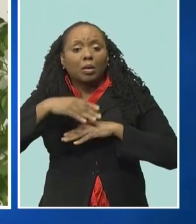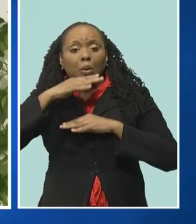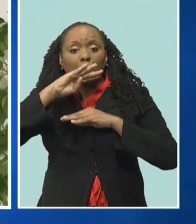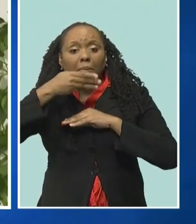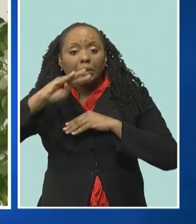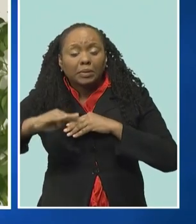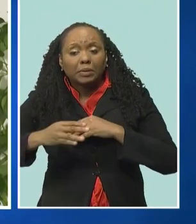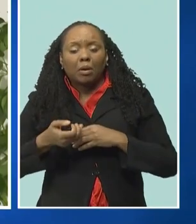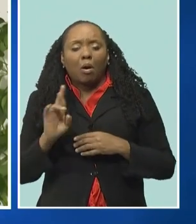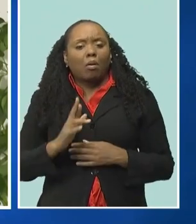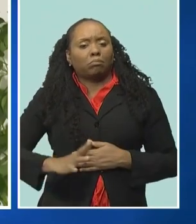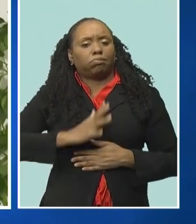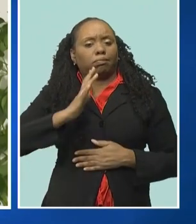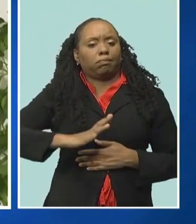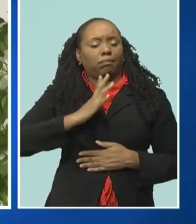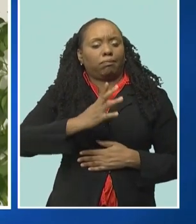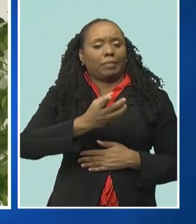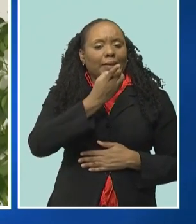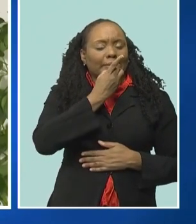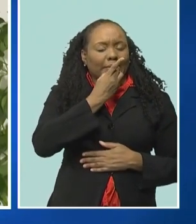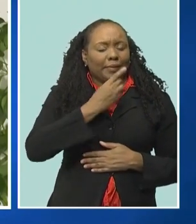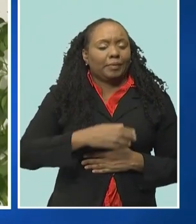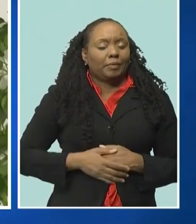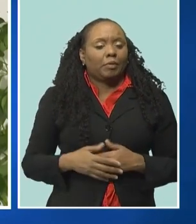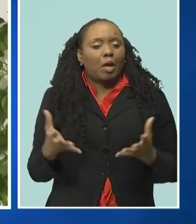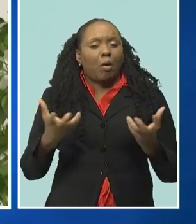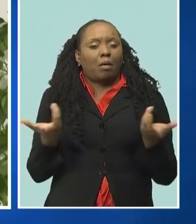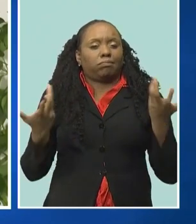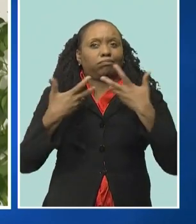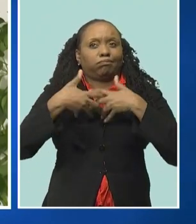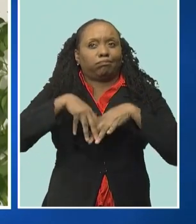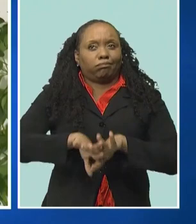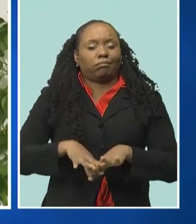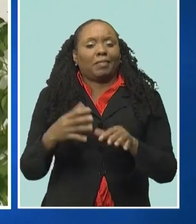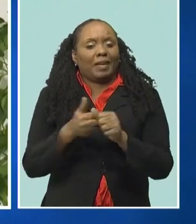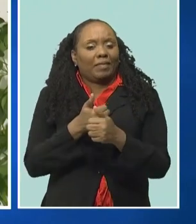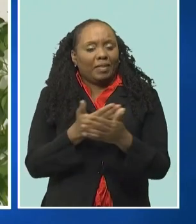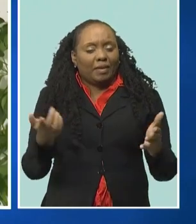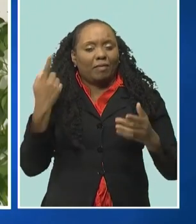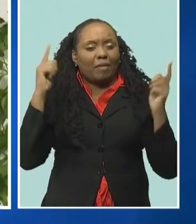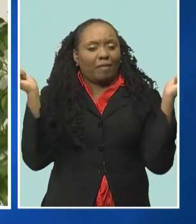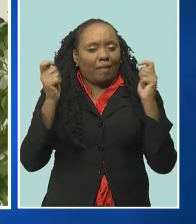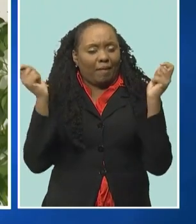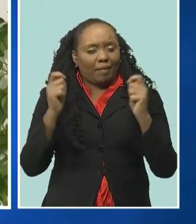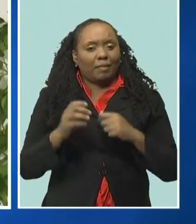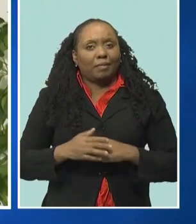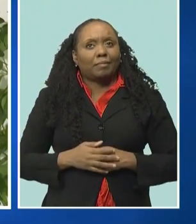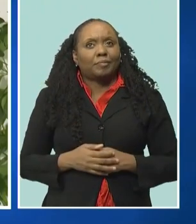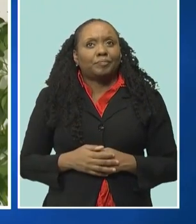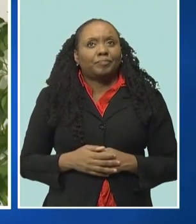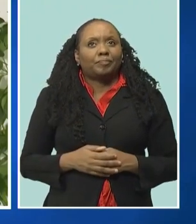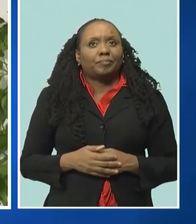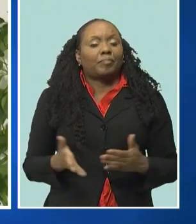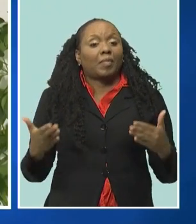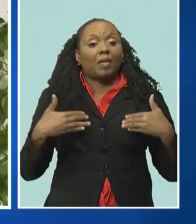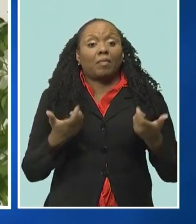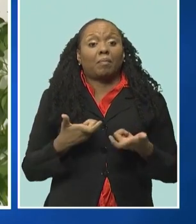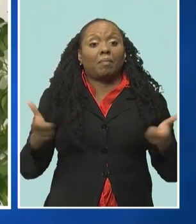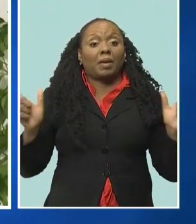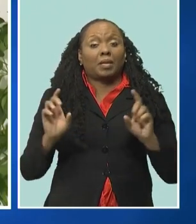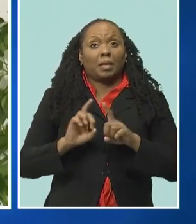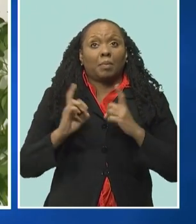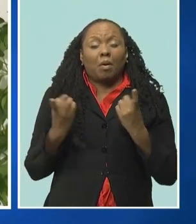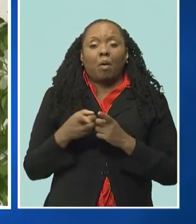So we knew that this year, we wanted to integrate those components into our festival. We have a huge product department that does a lot of this,